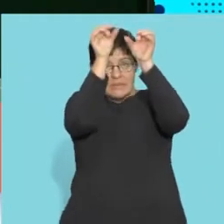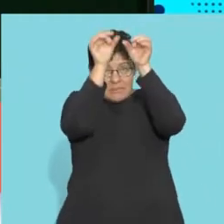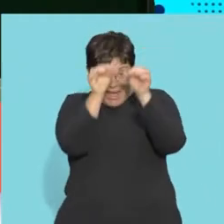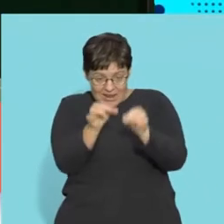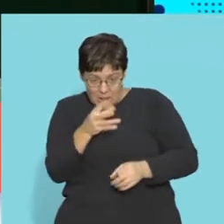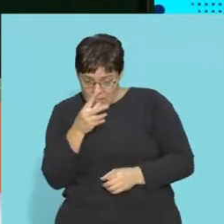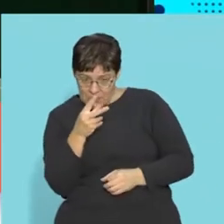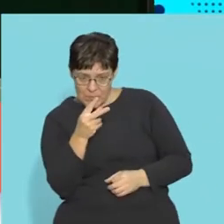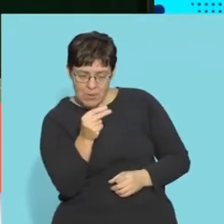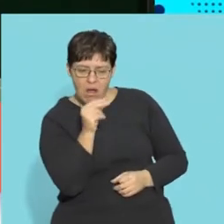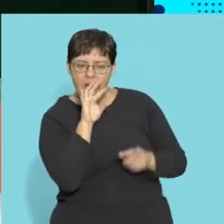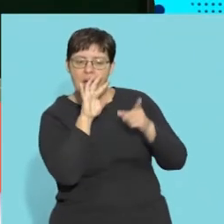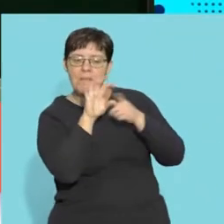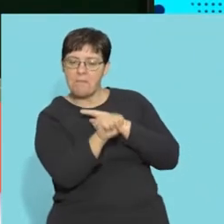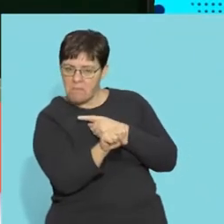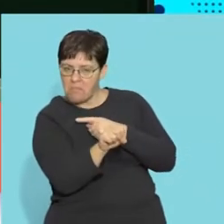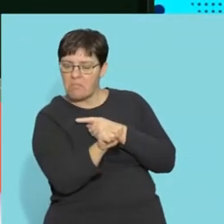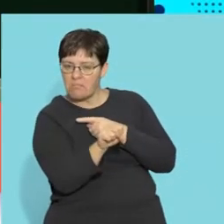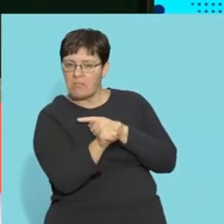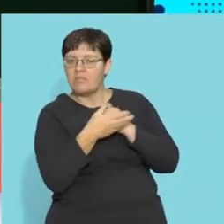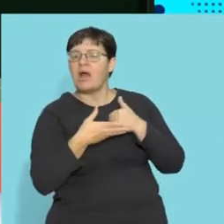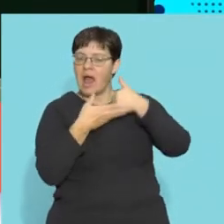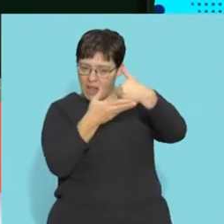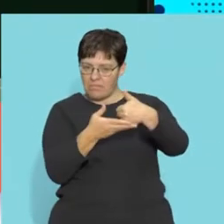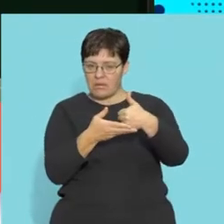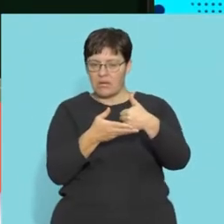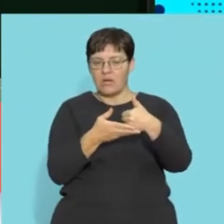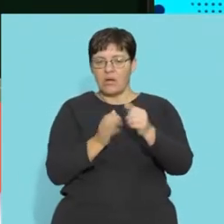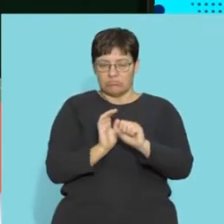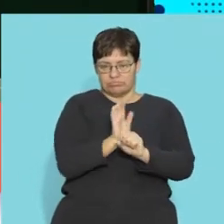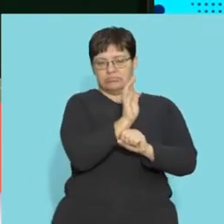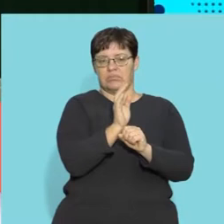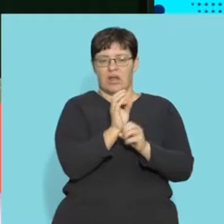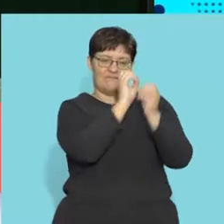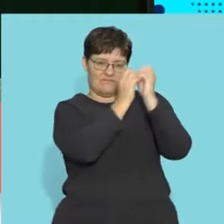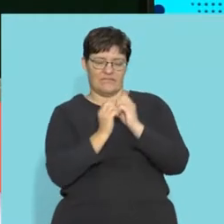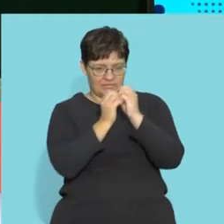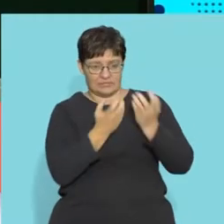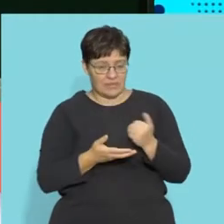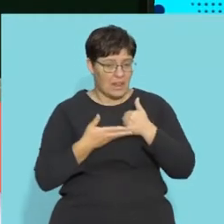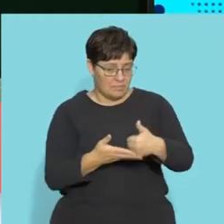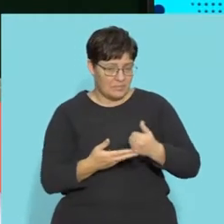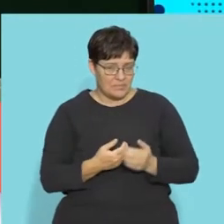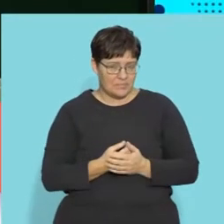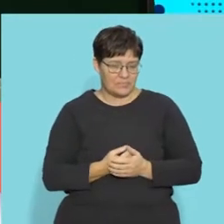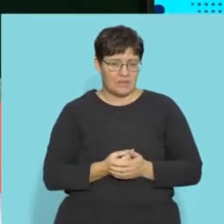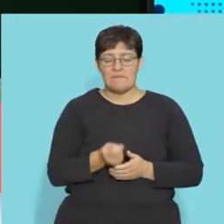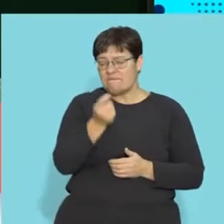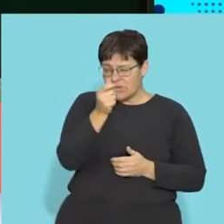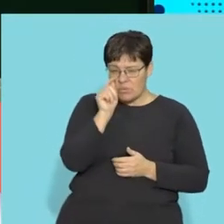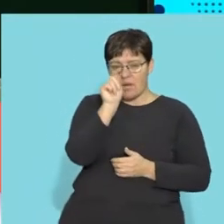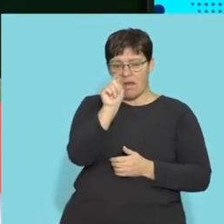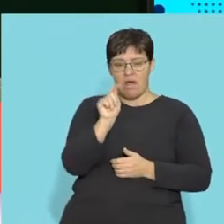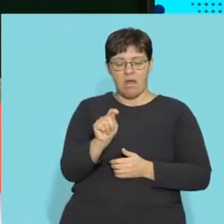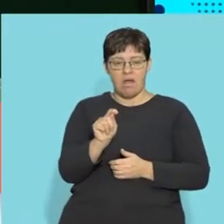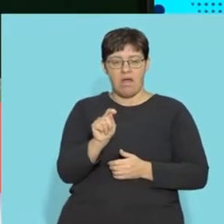spinal cord. And what they found was it sometimes helped repair the bruising. But in a